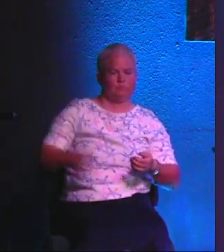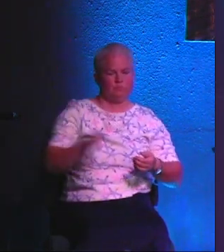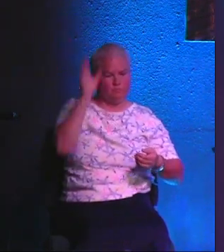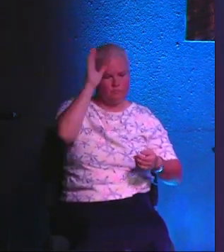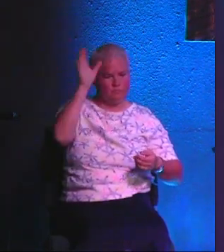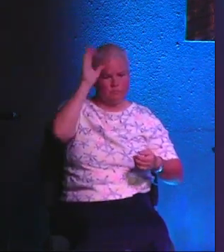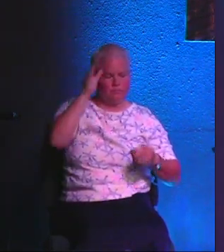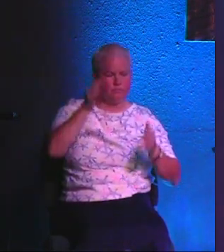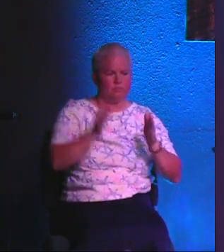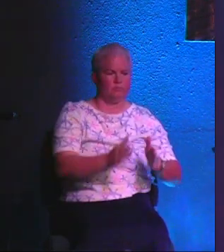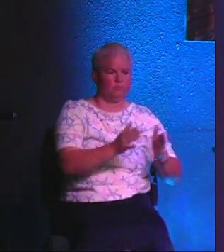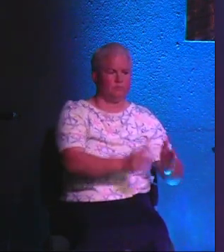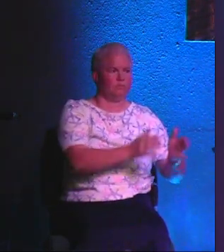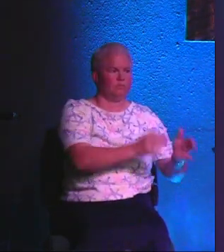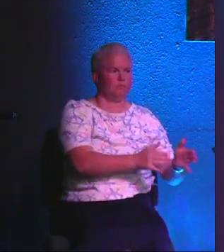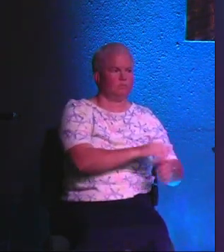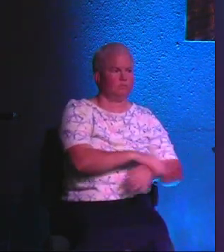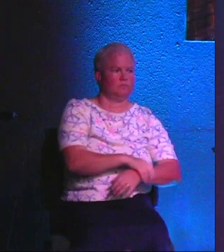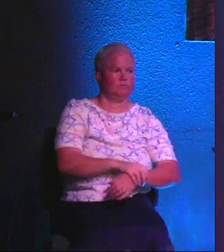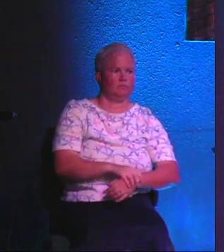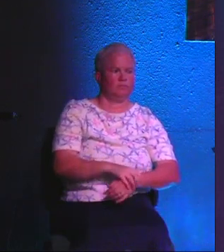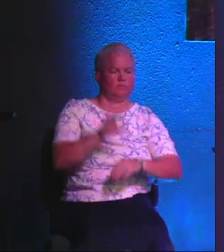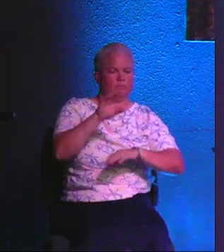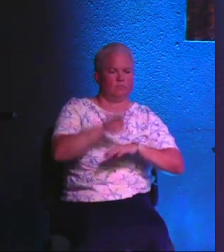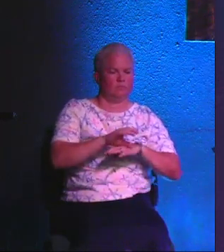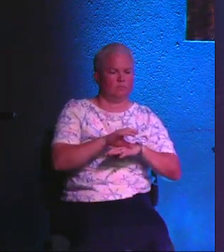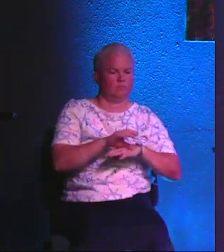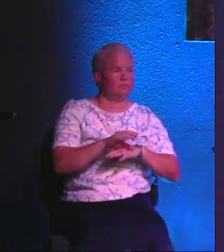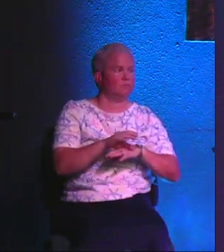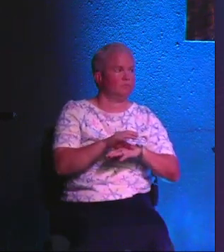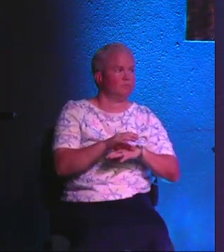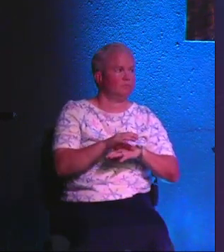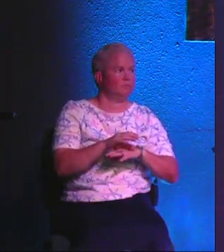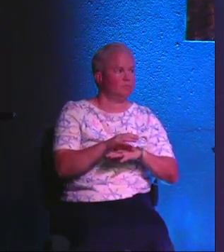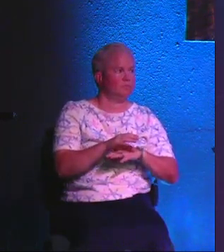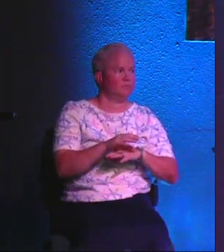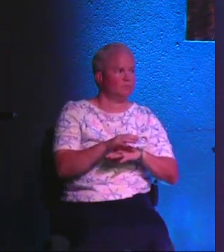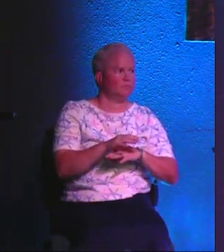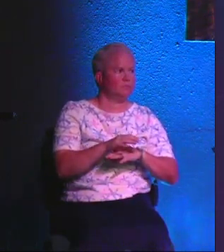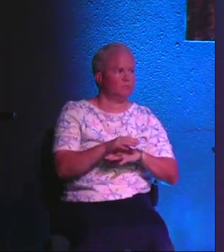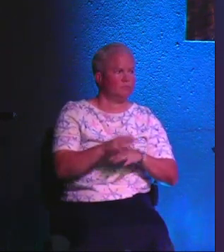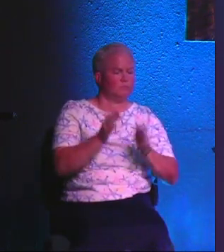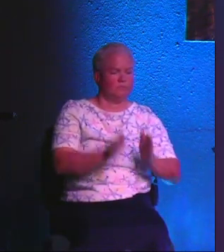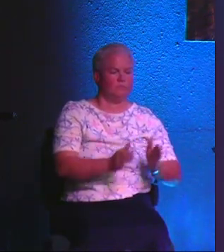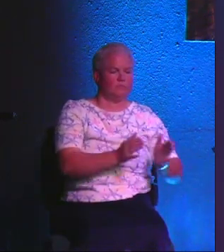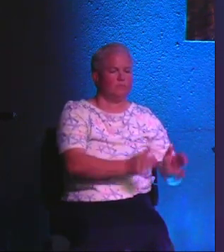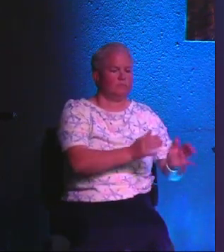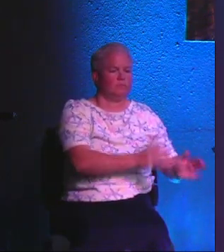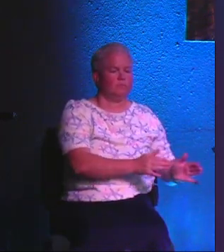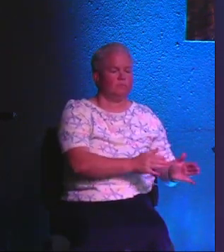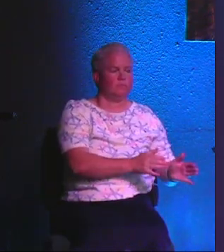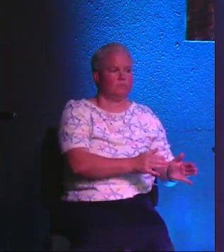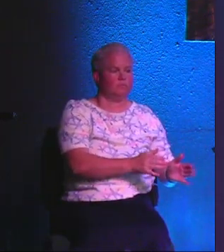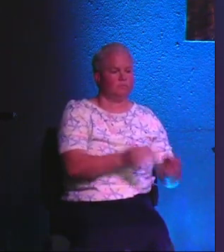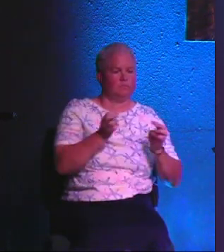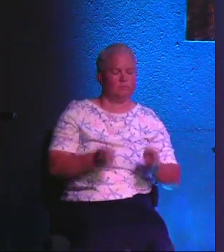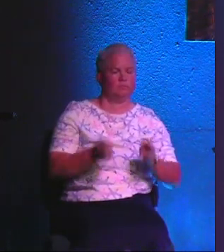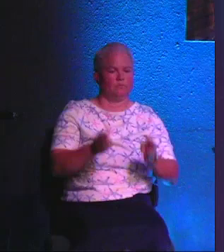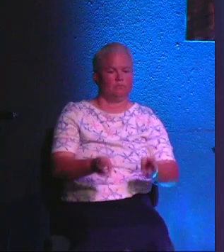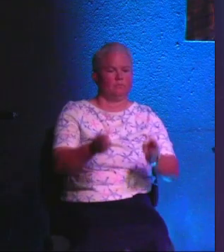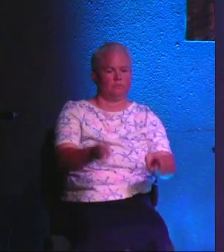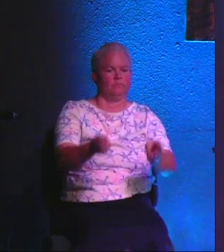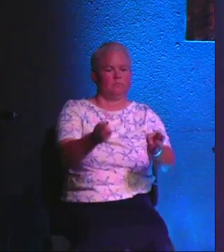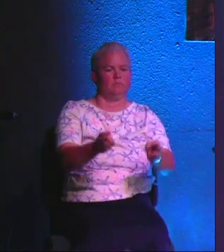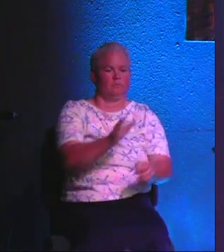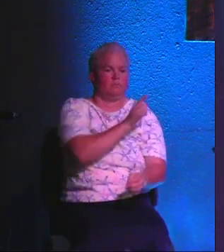today. Father, your plan is in effect. The church age is happening now and it's a perfect plan. And we are a part of that walking